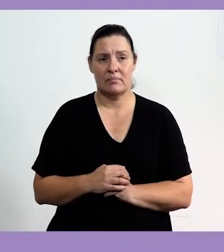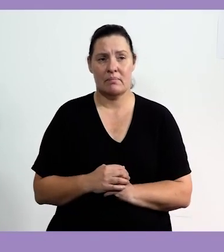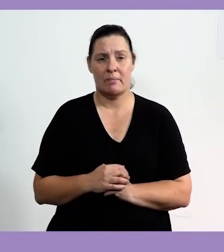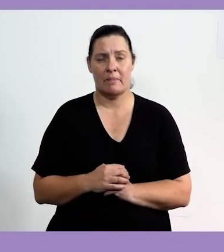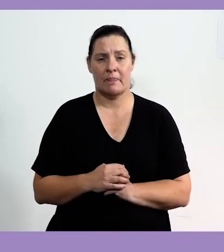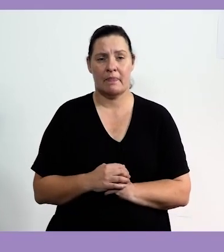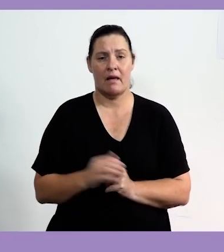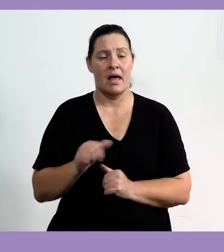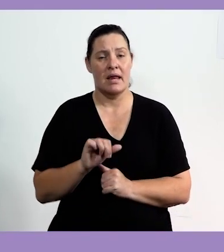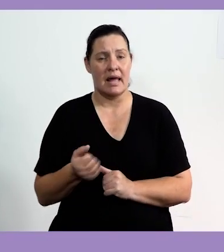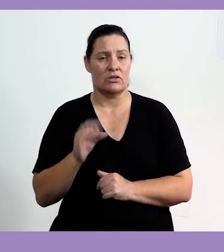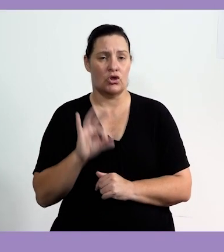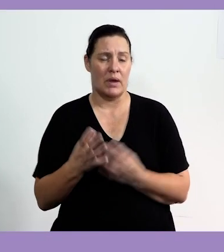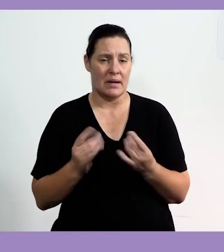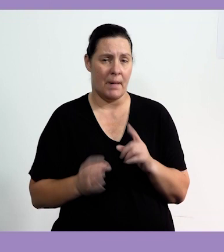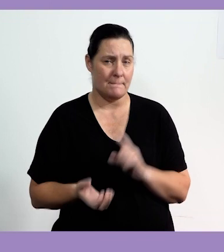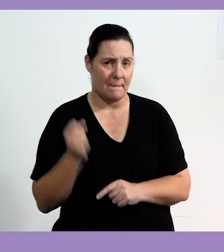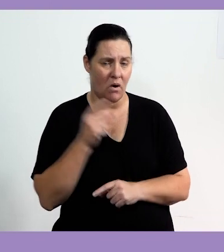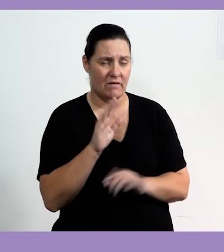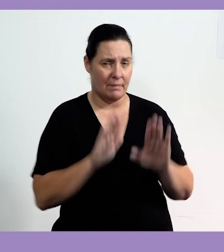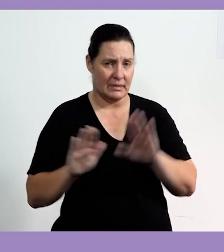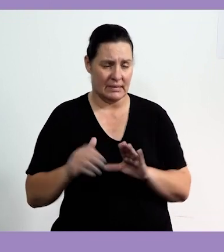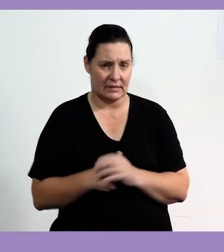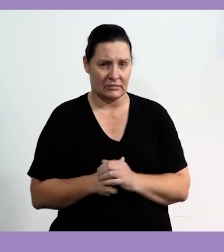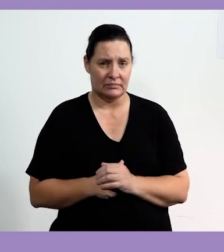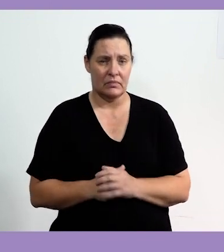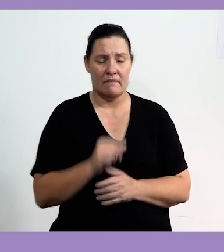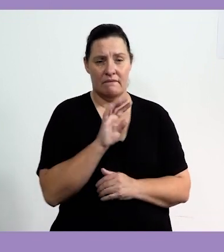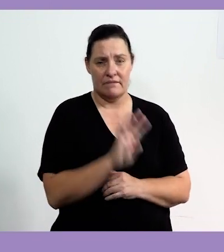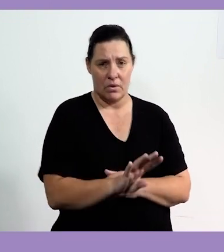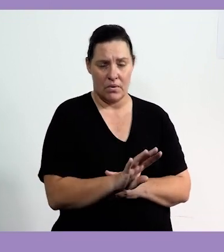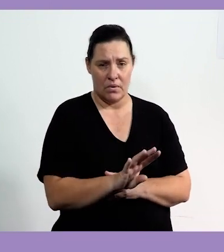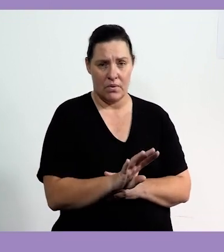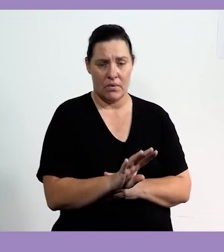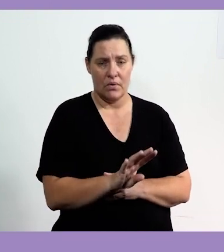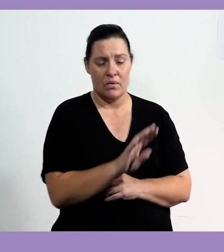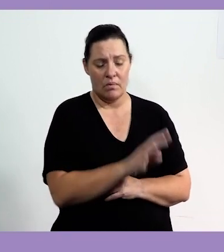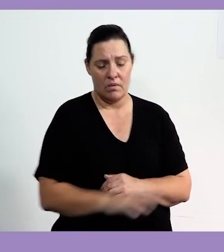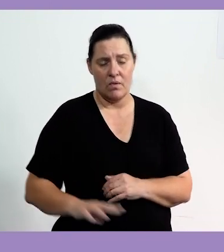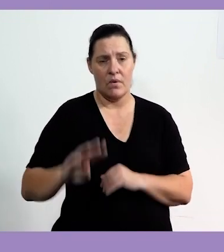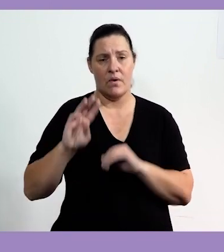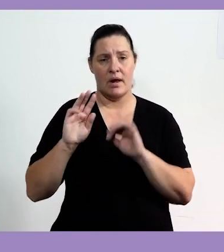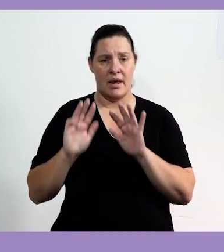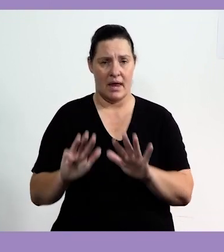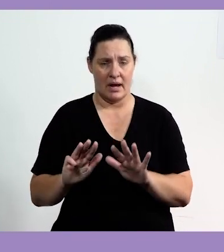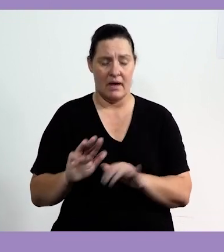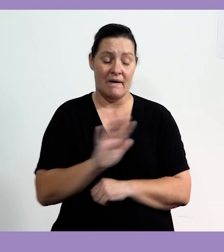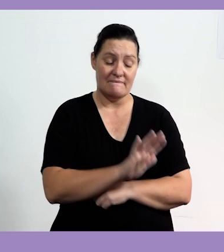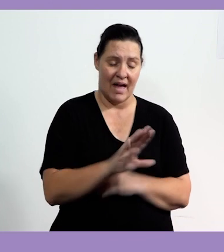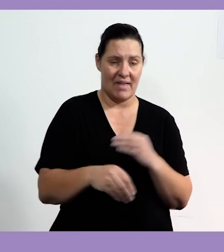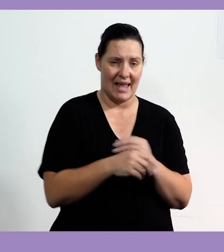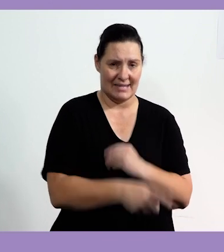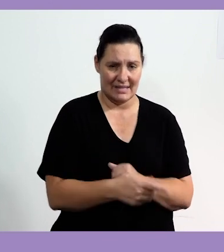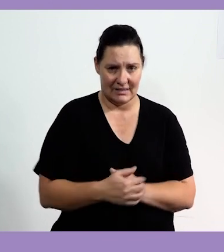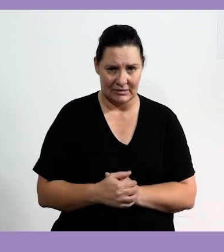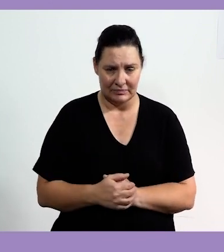So let's go on to finding the next three numbers of this pattern. So we have 4 and to move to the next number, we